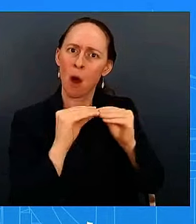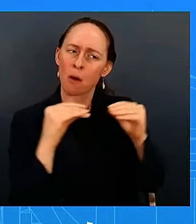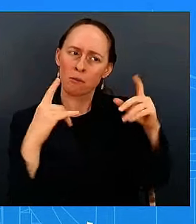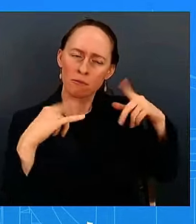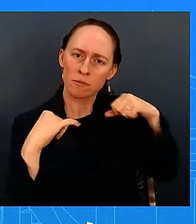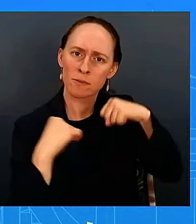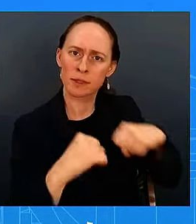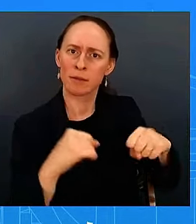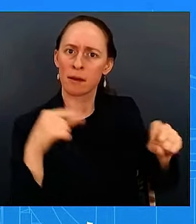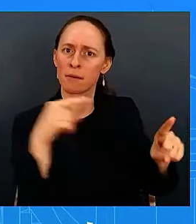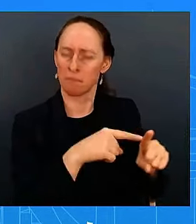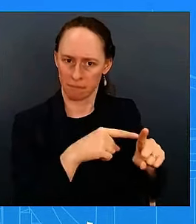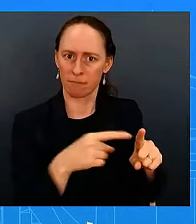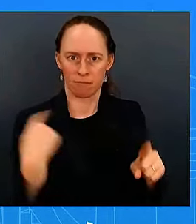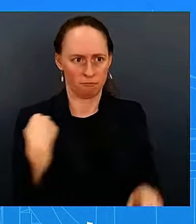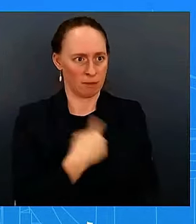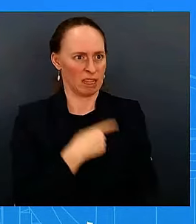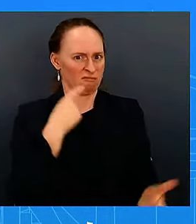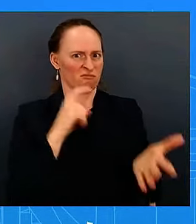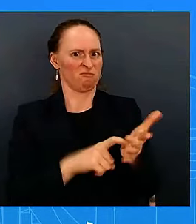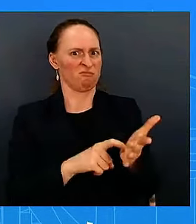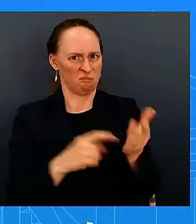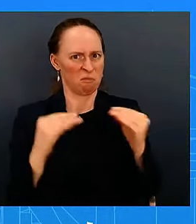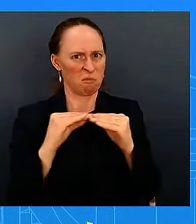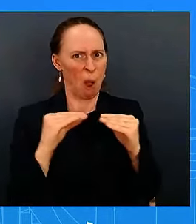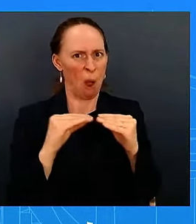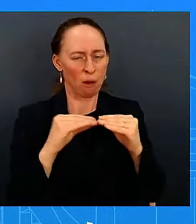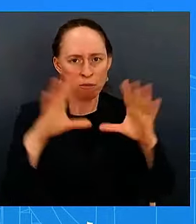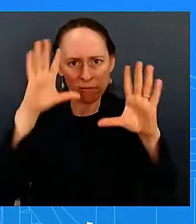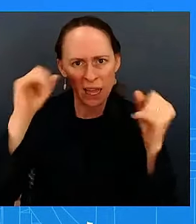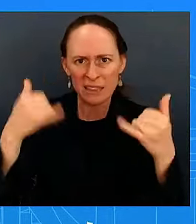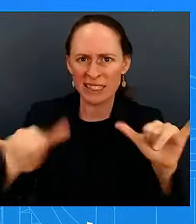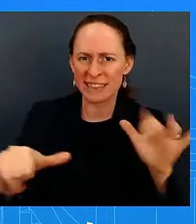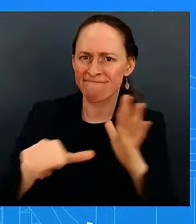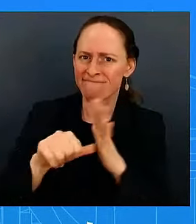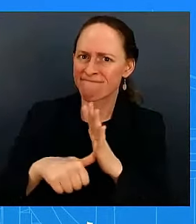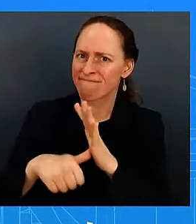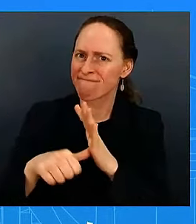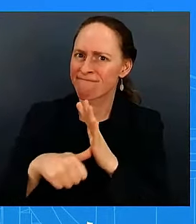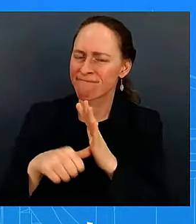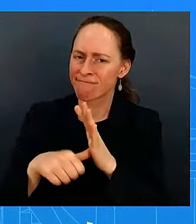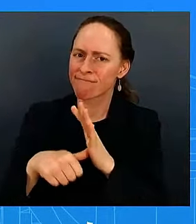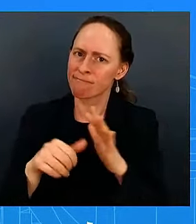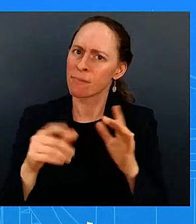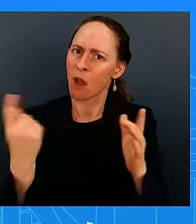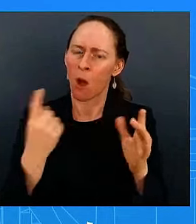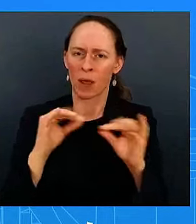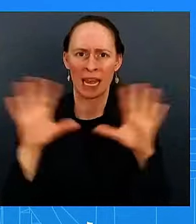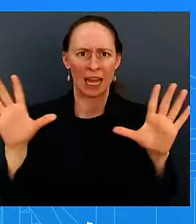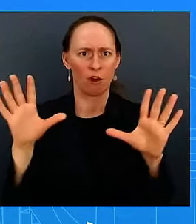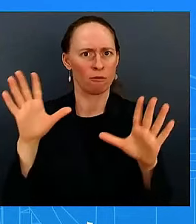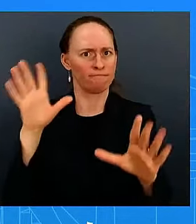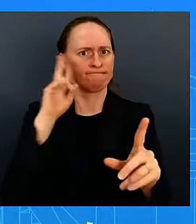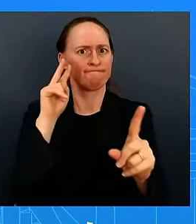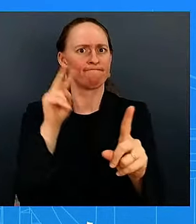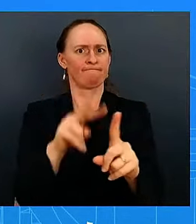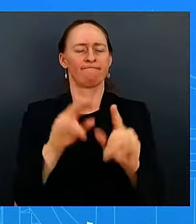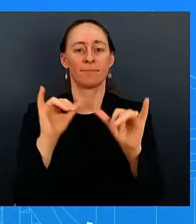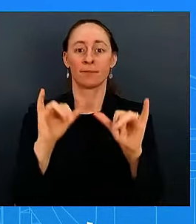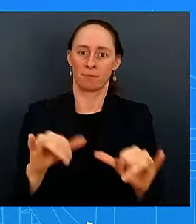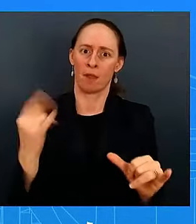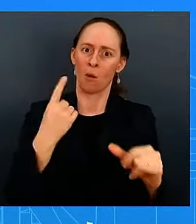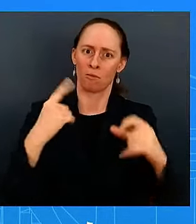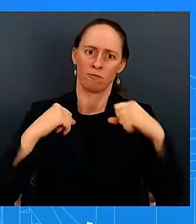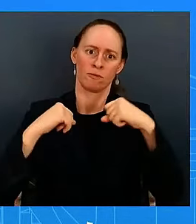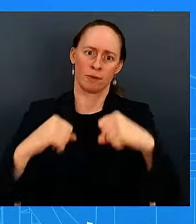the president has always been very clear about this he's always been uh uh spoken uh to that in particular uh piece